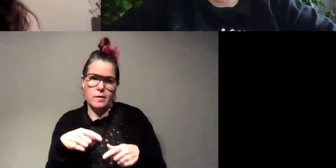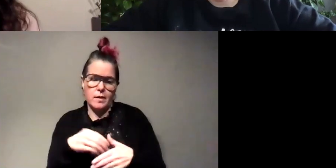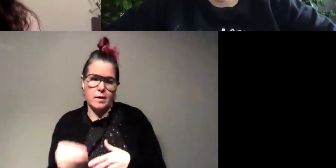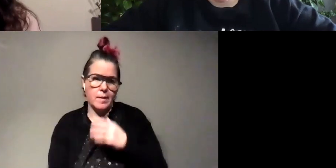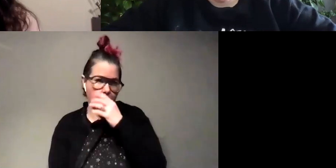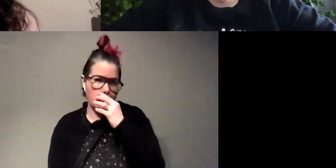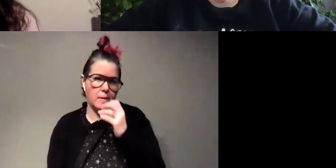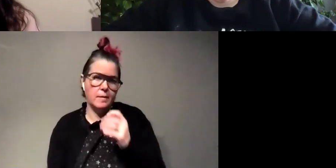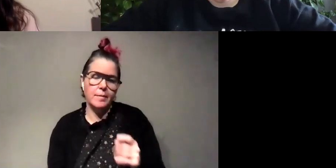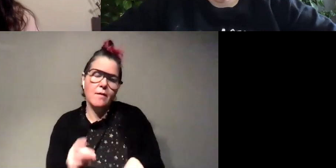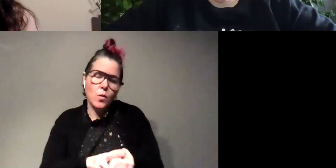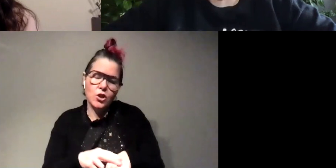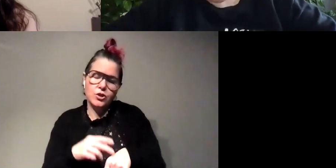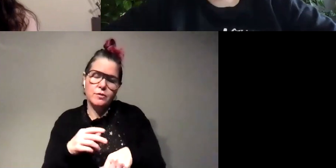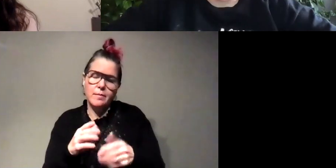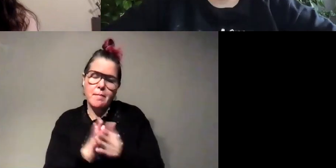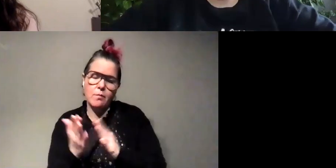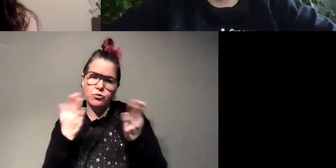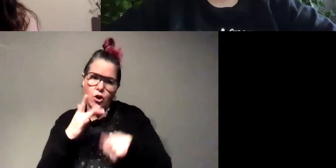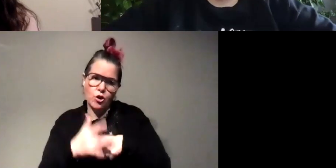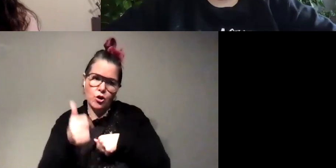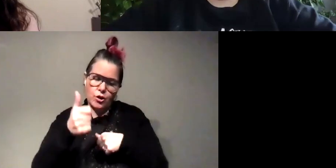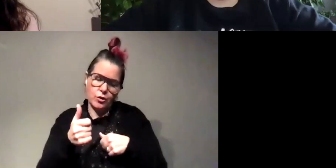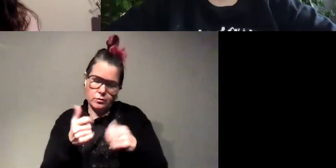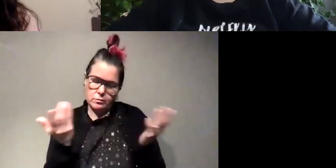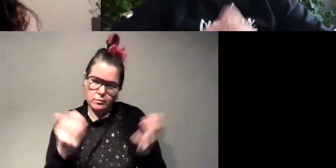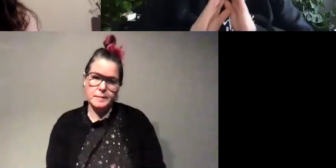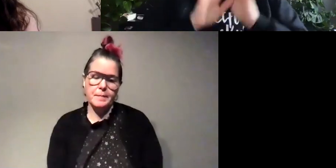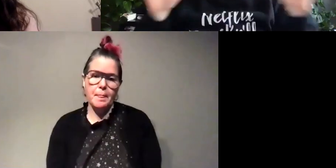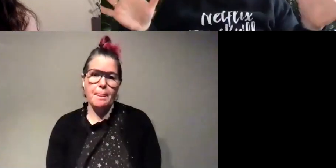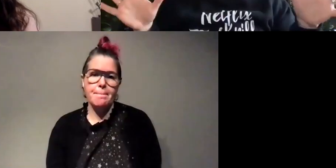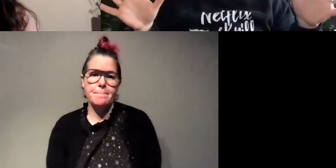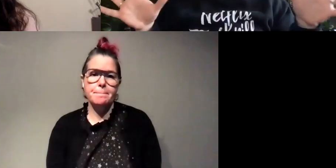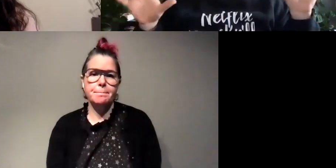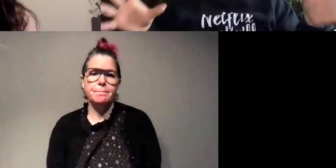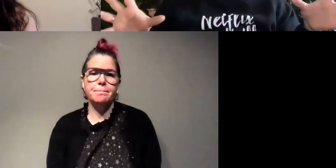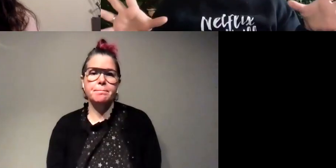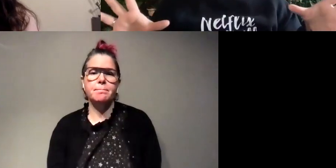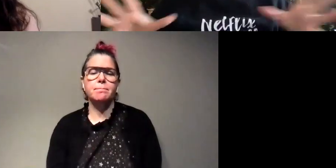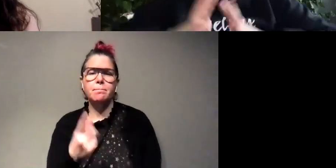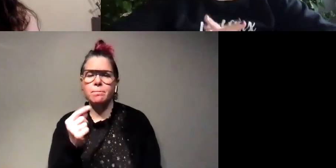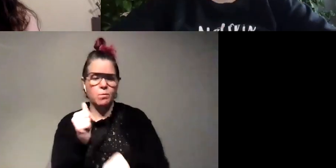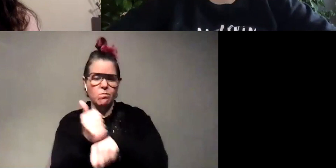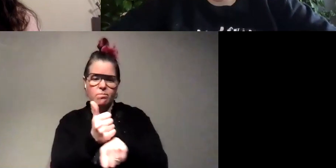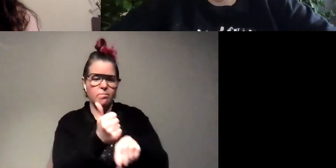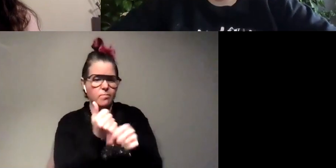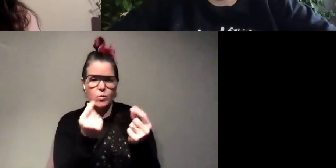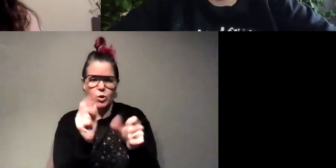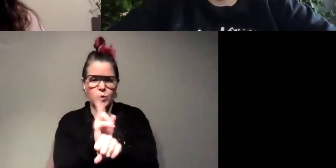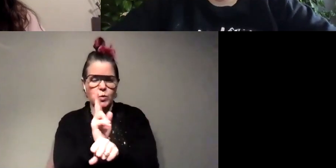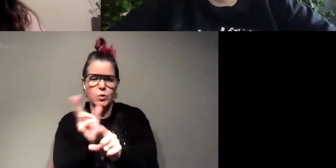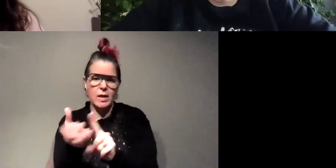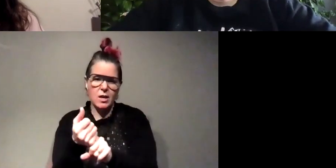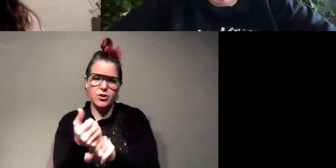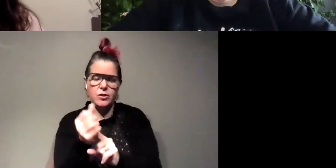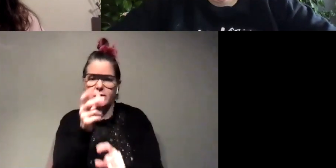but of course it's darker earlier there too so right um and what is your setup for catching insects so